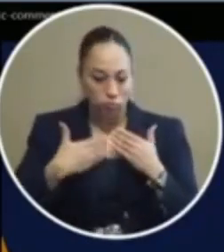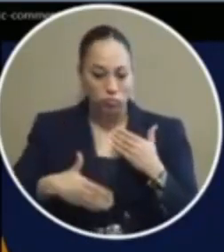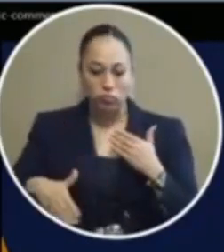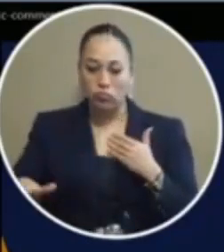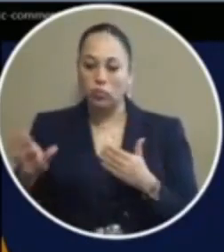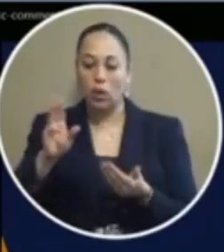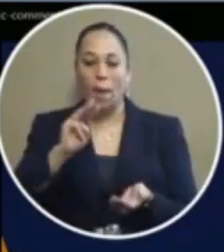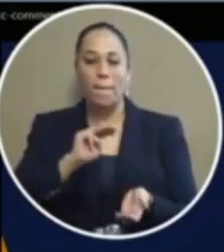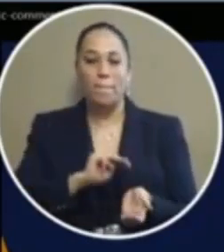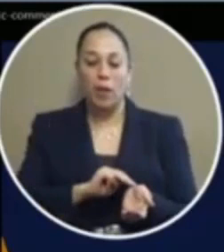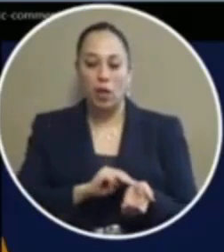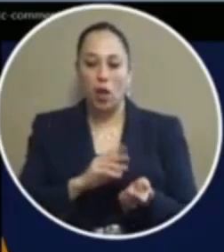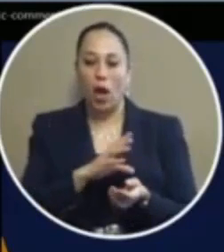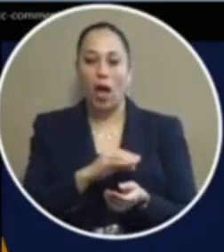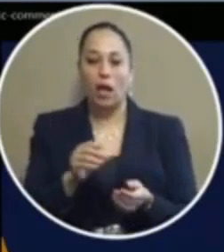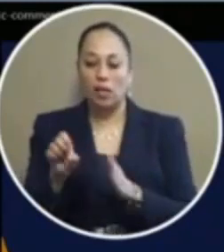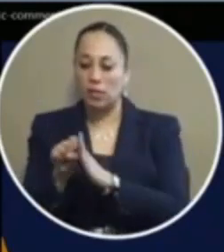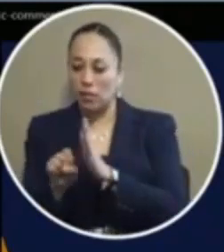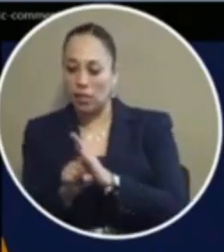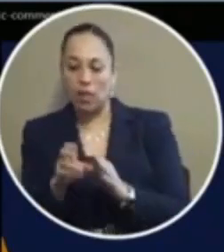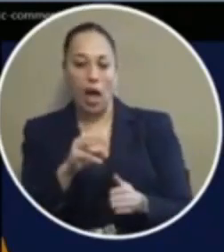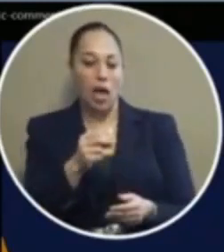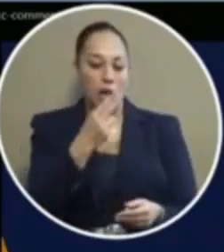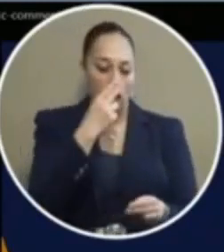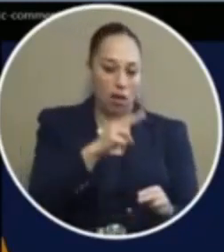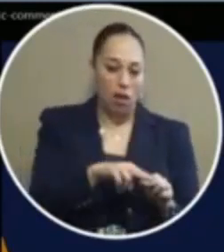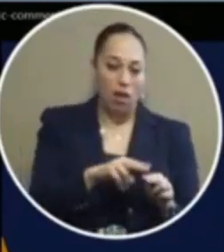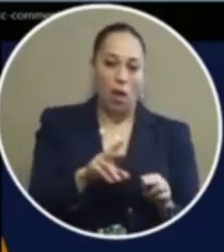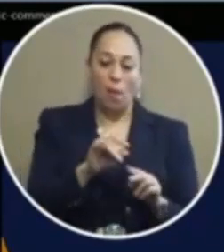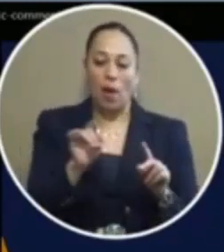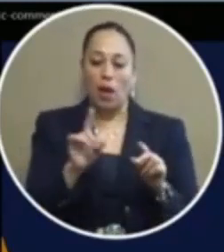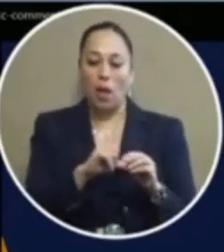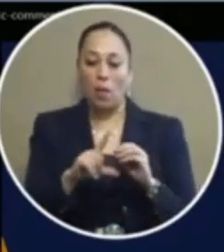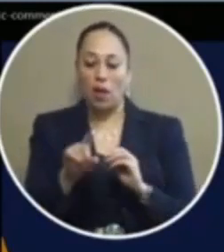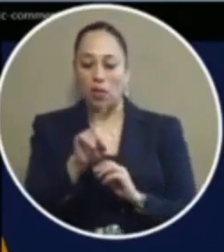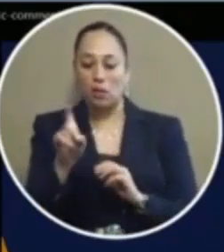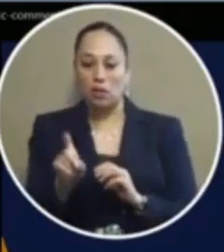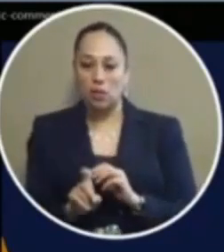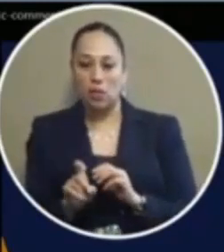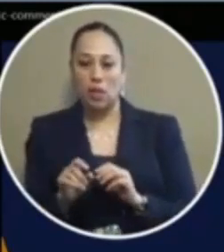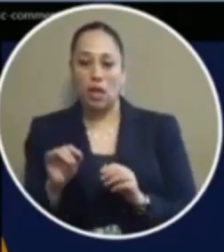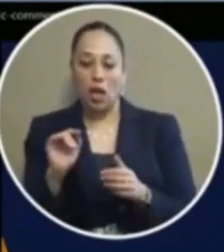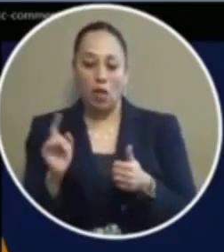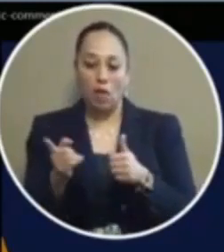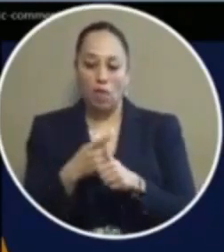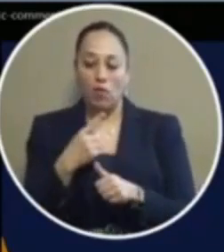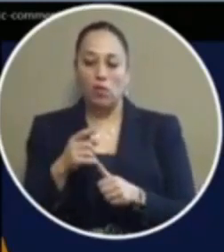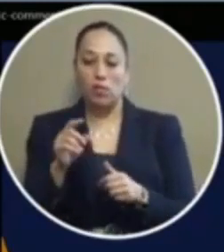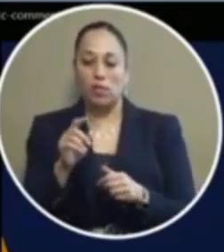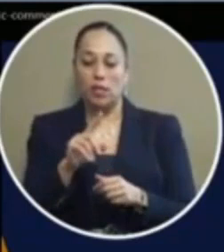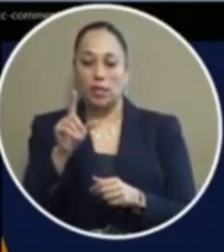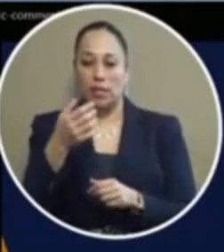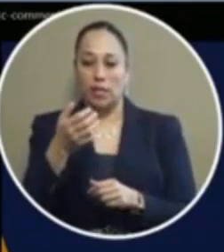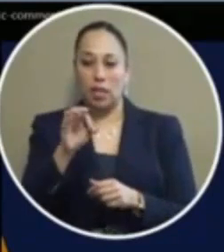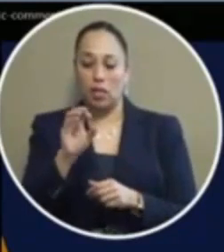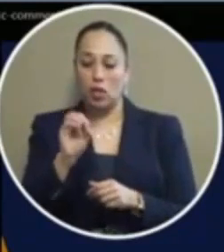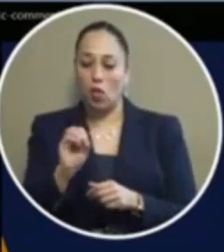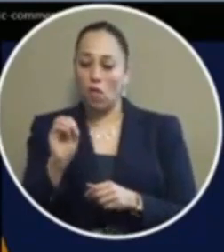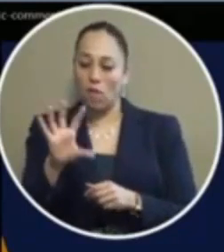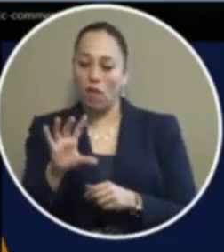states and 11 recreational states but yet el paso texas the first city in the entire country in 1905